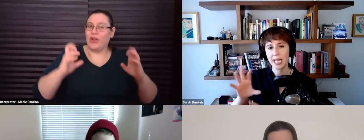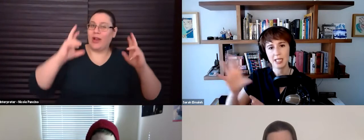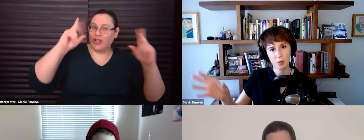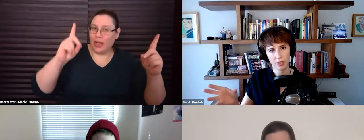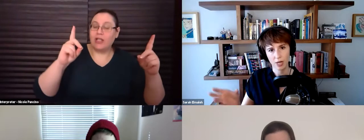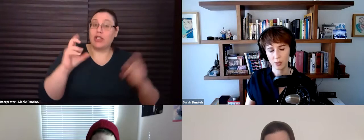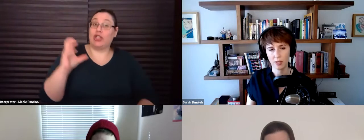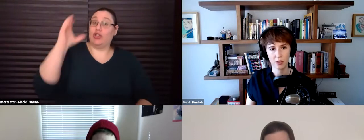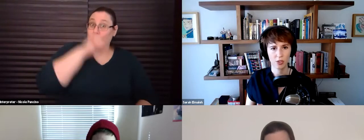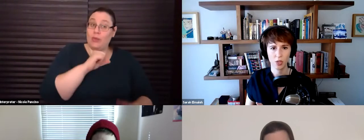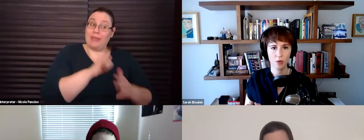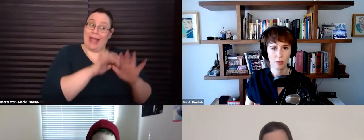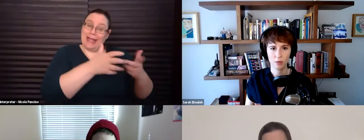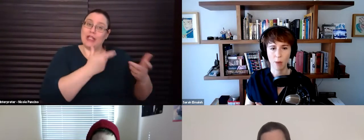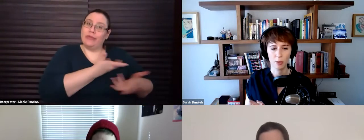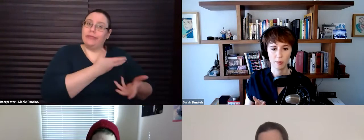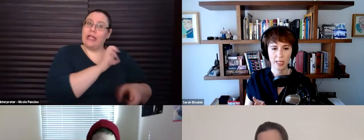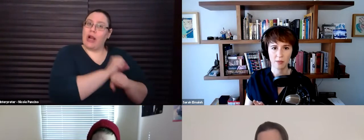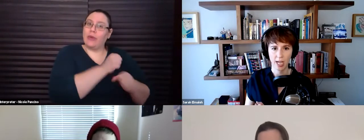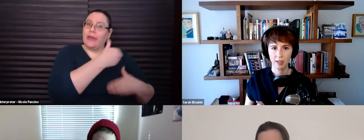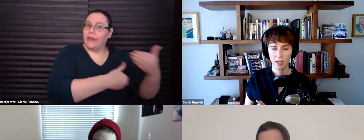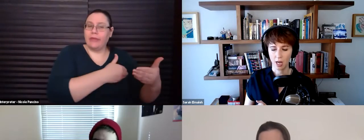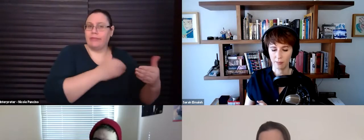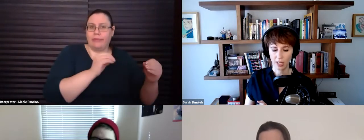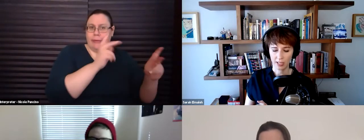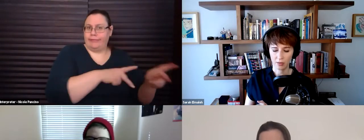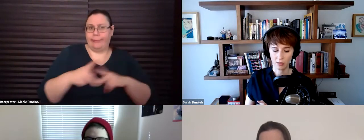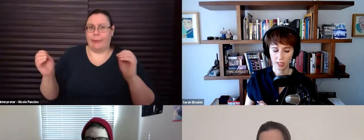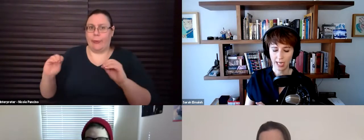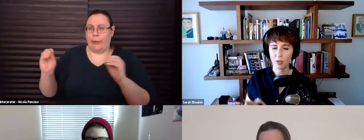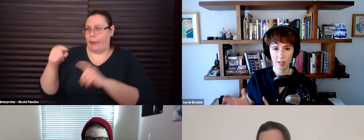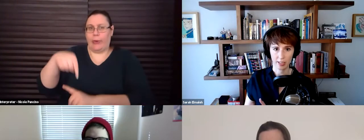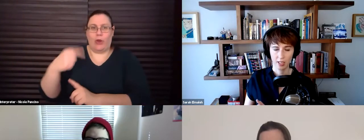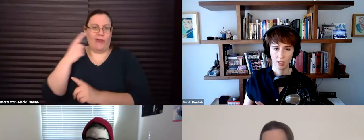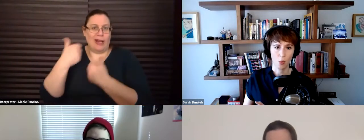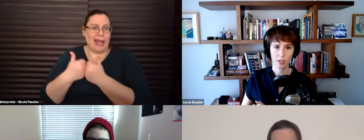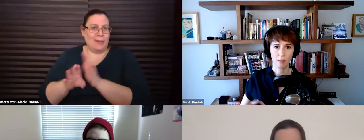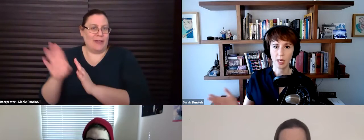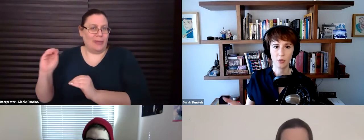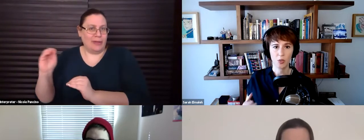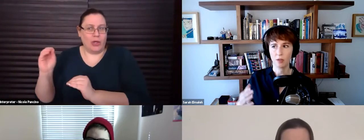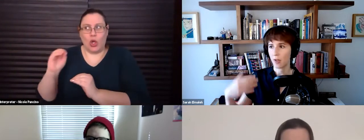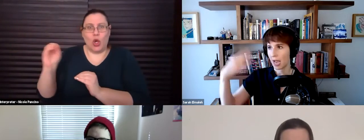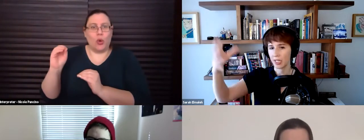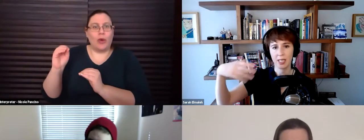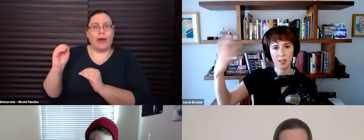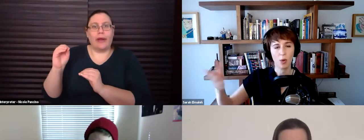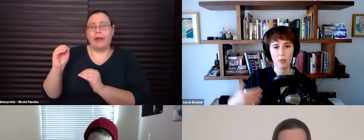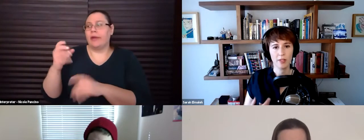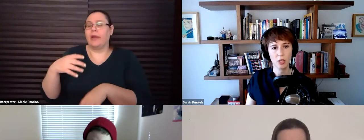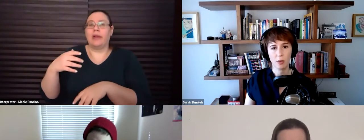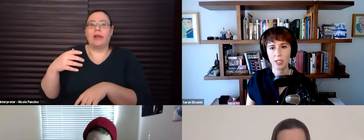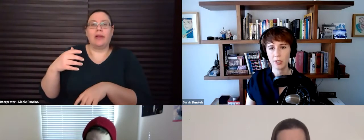that it's an entity you will interact with. There's, there's no comparable piece of that, um, in, in game development, no one comes up to sort of having a